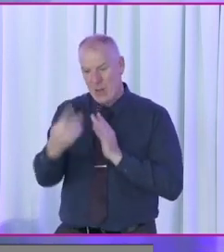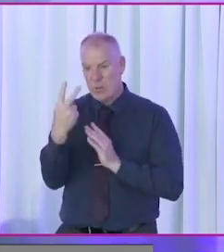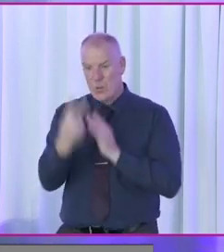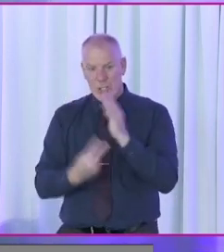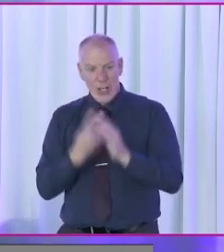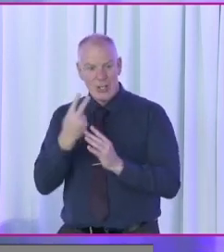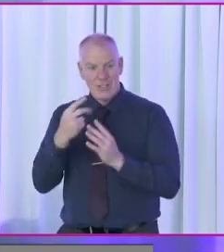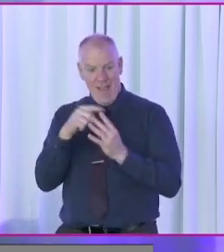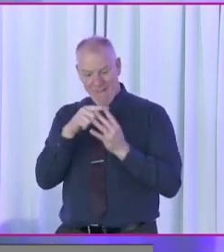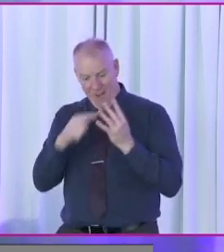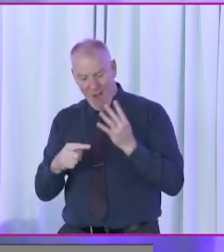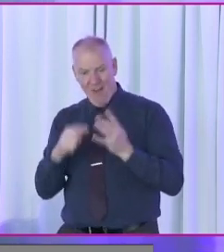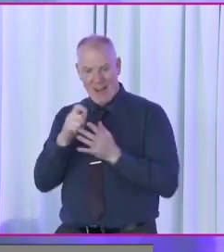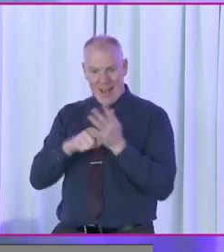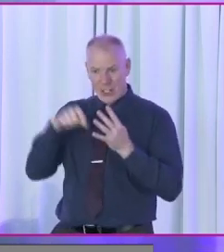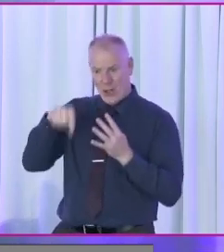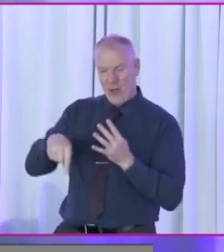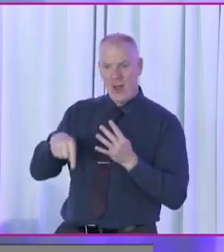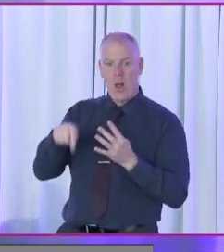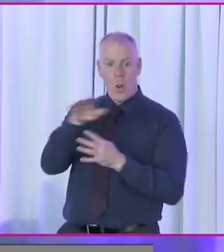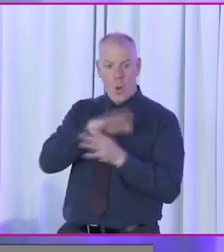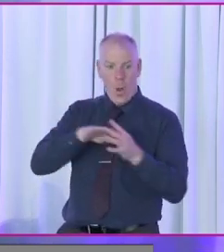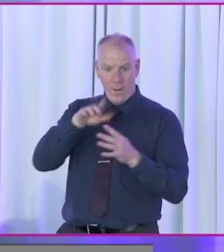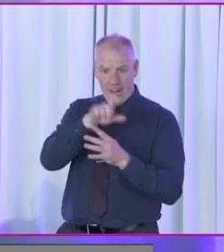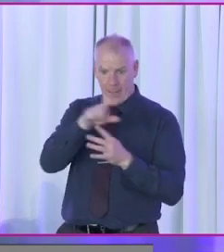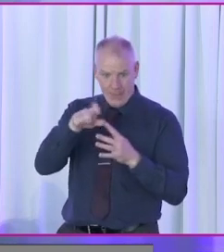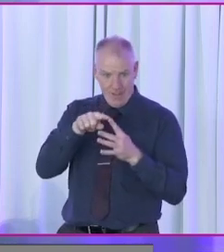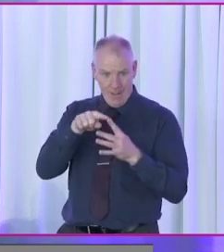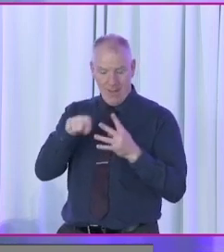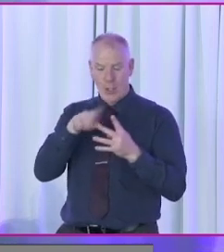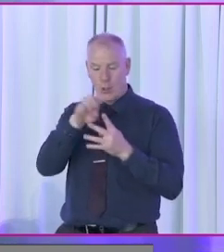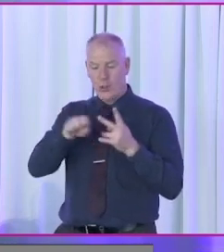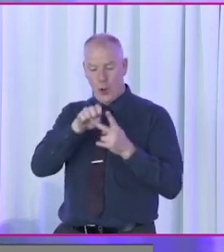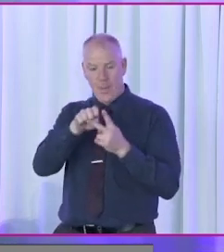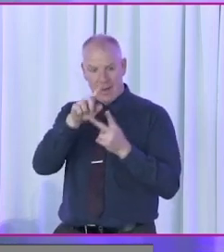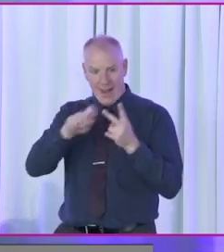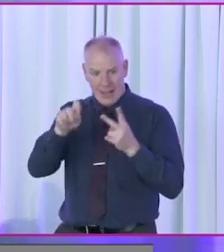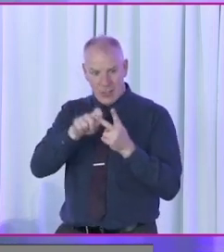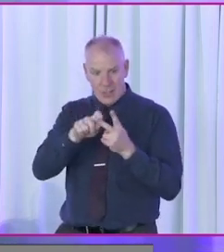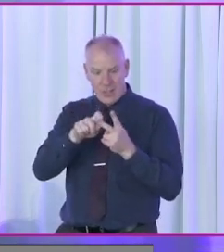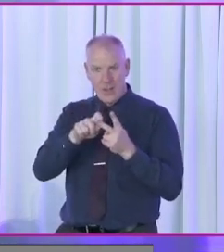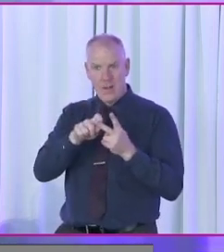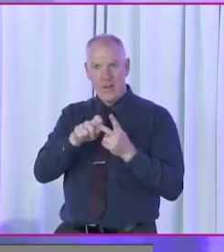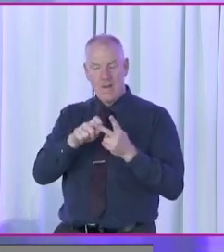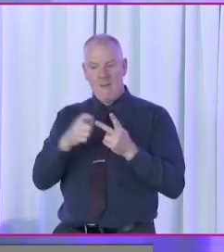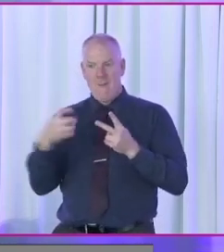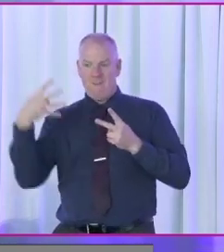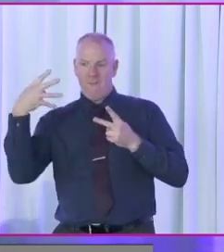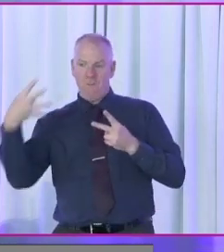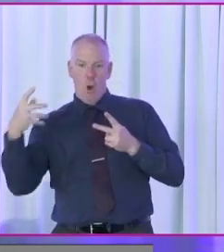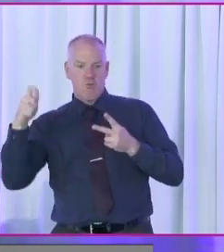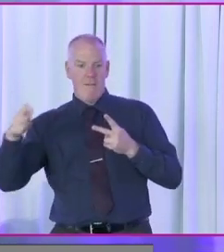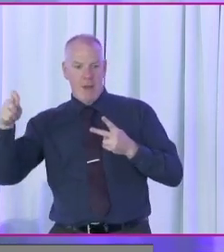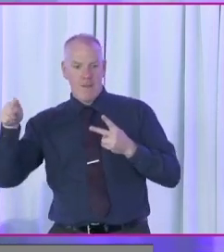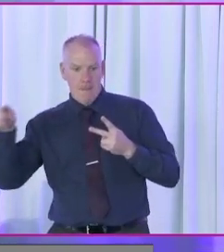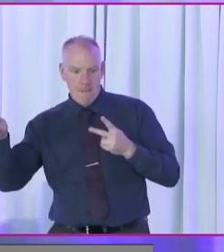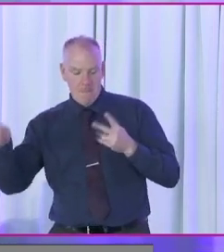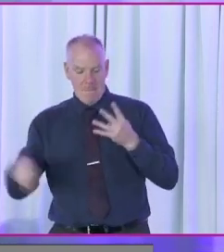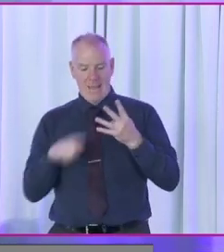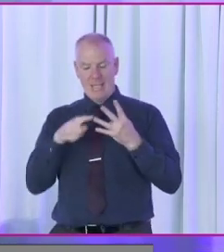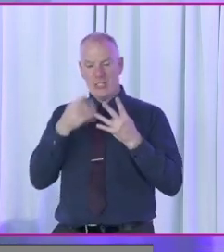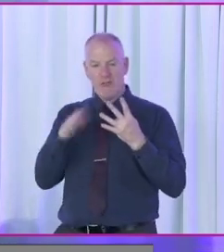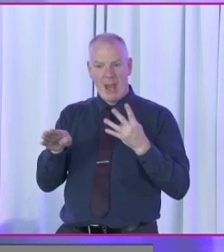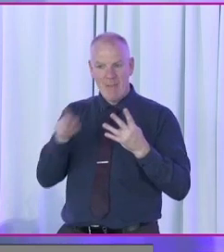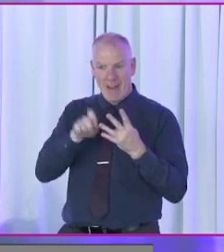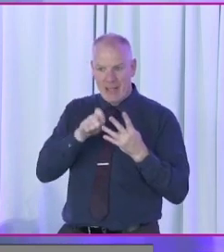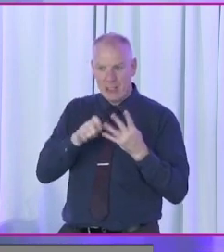two years. So we will have local elections, European elections, looks like there's four referendums coming, we'll have a general election, we'll